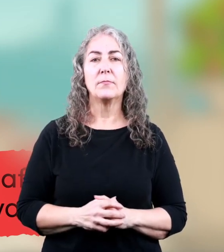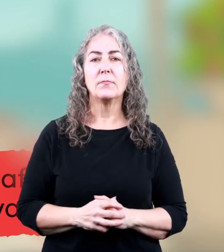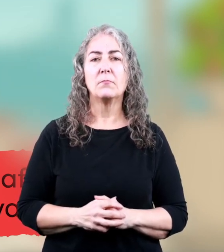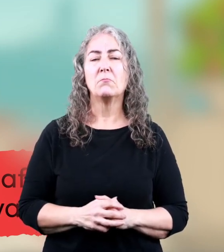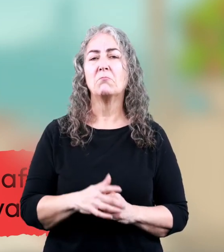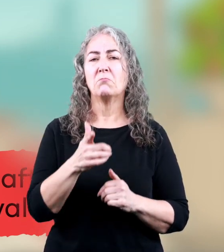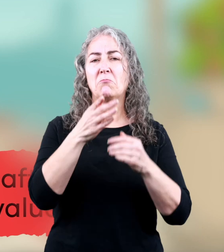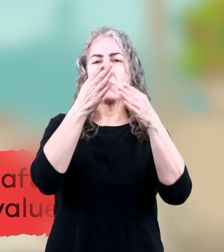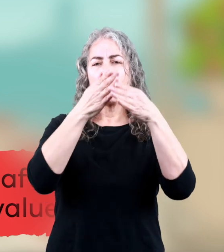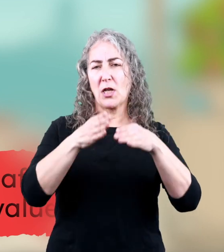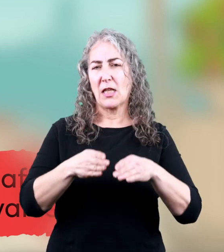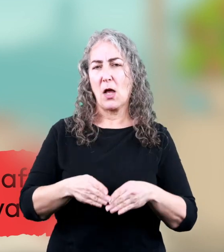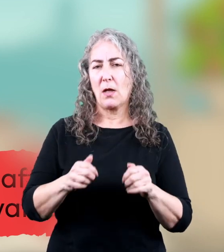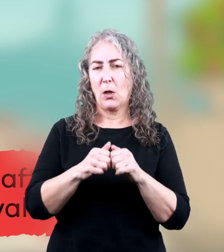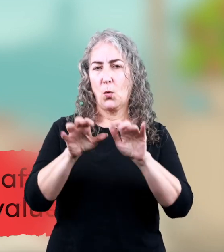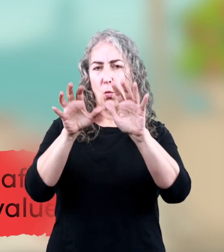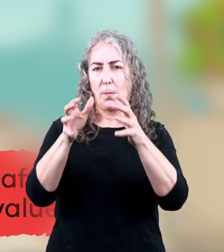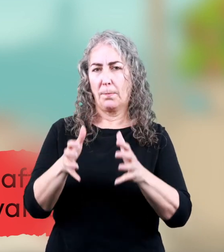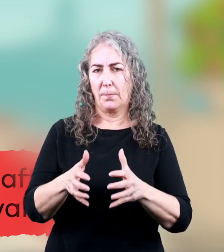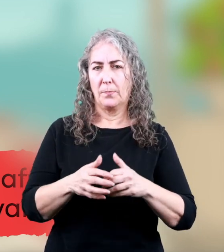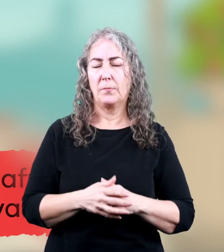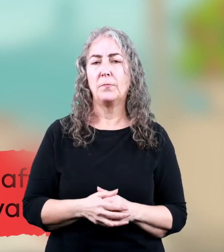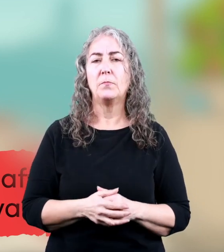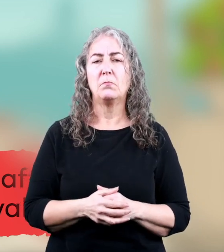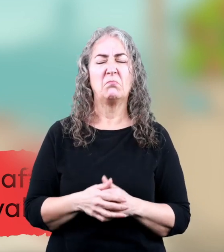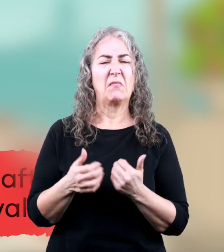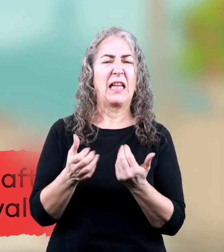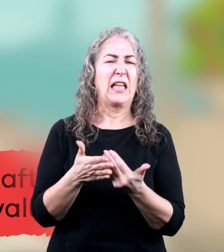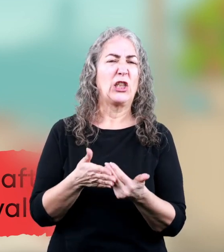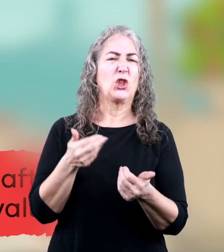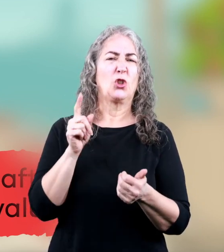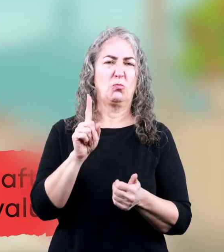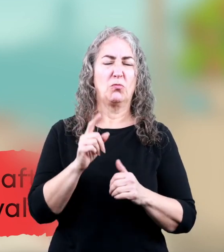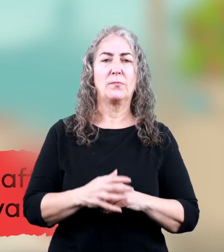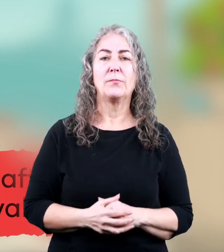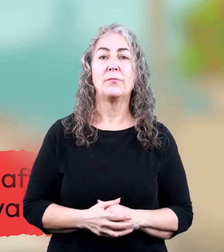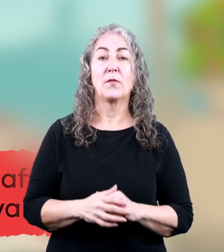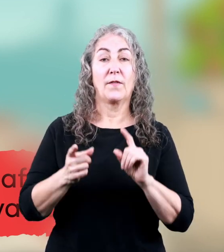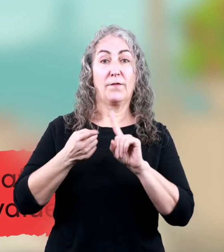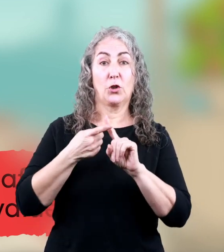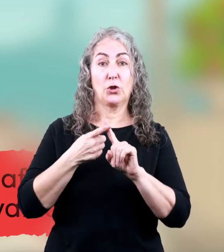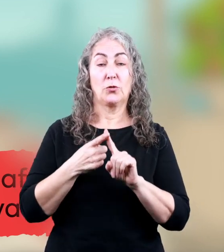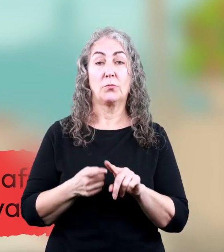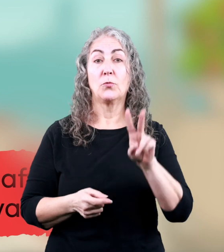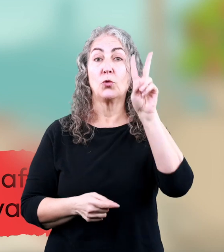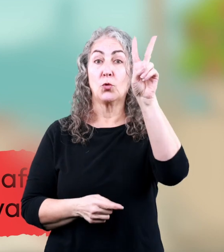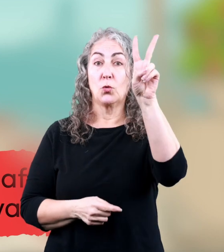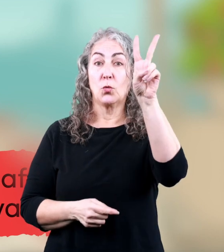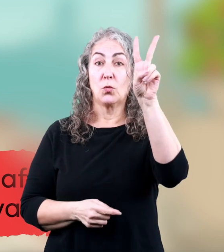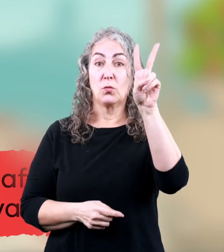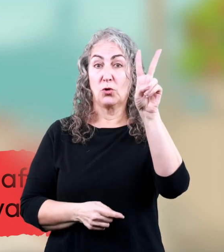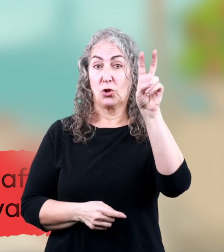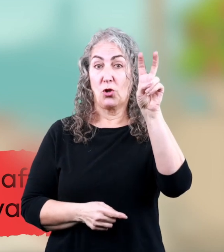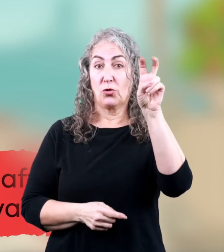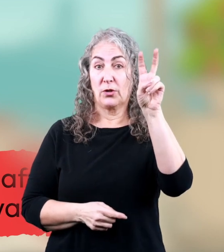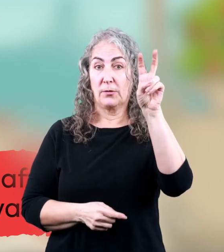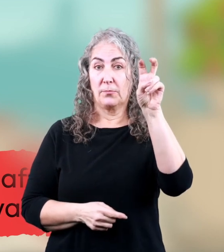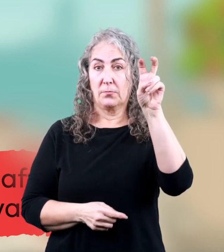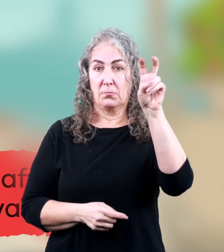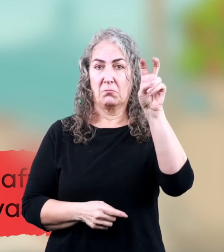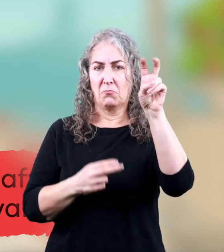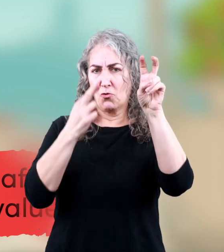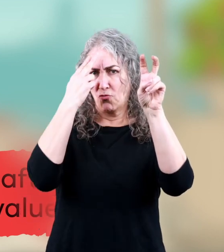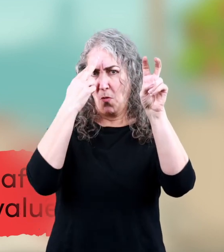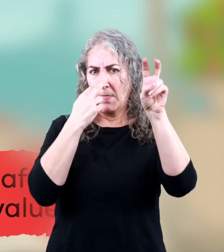Let's break our numerals into groups to make things easier. First, let's start with 200.